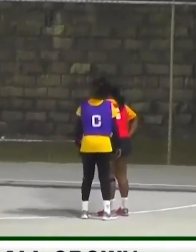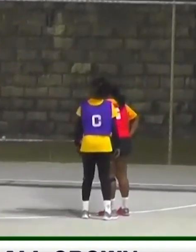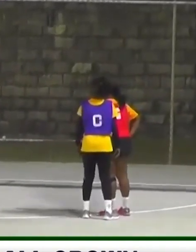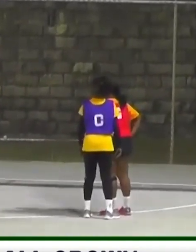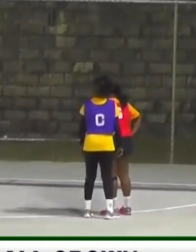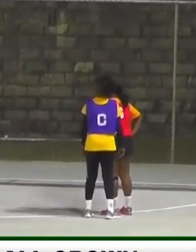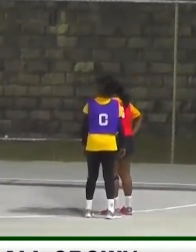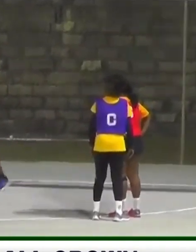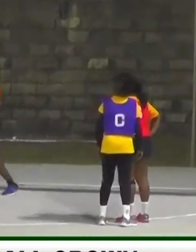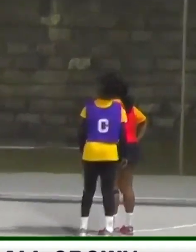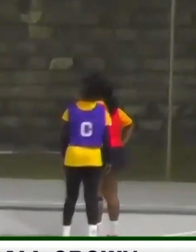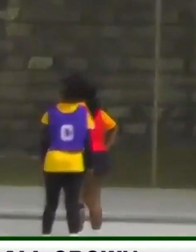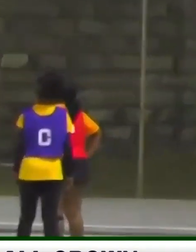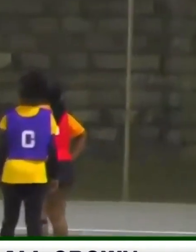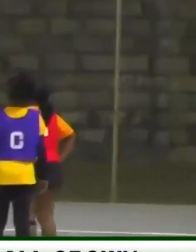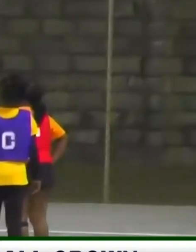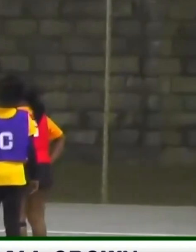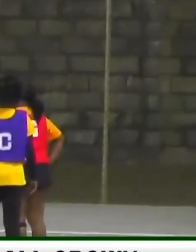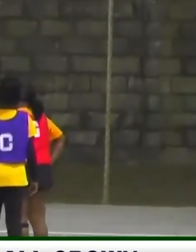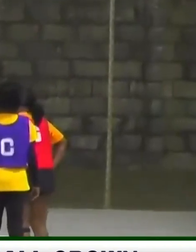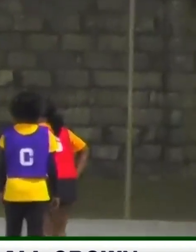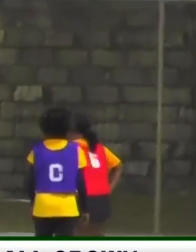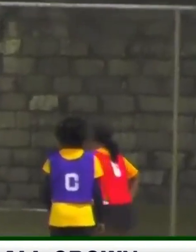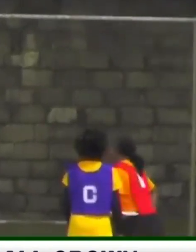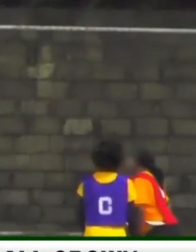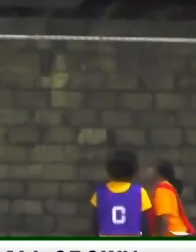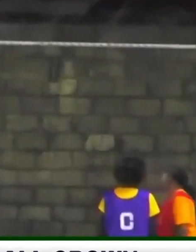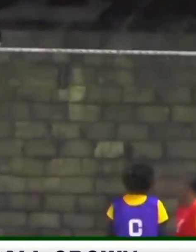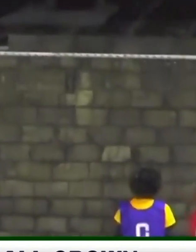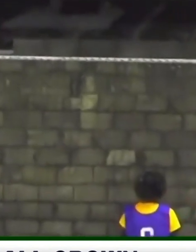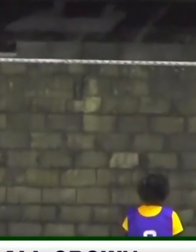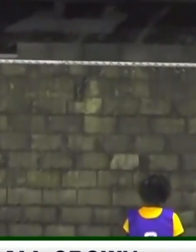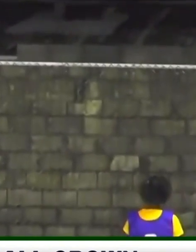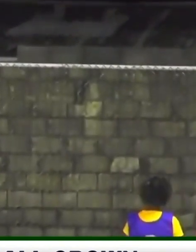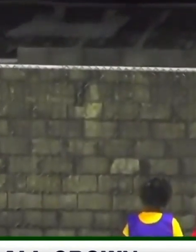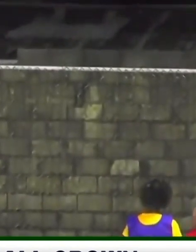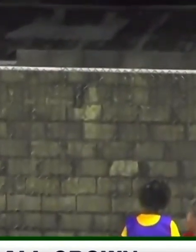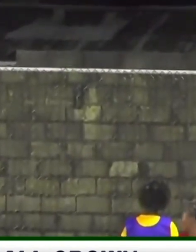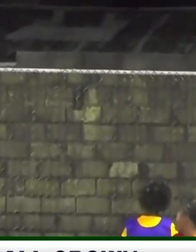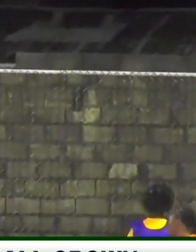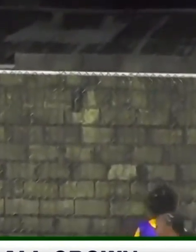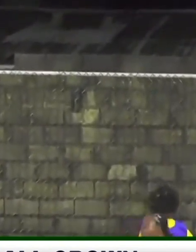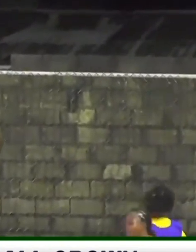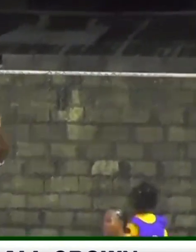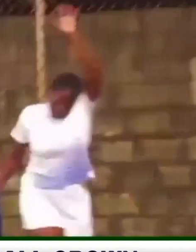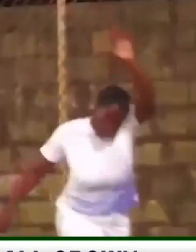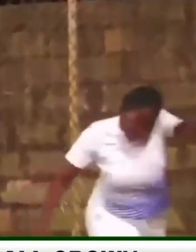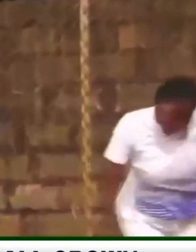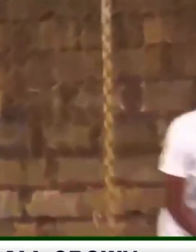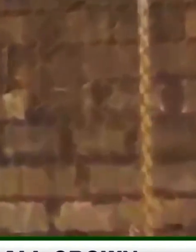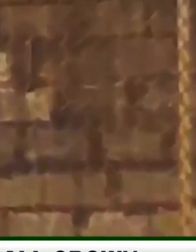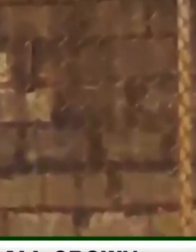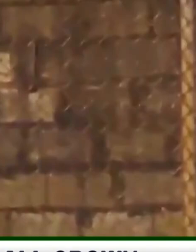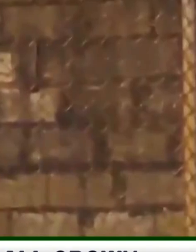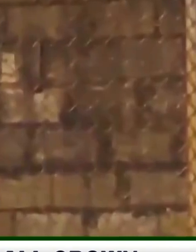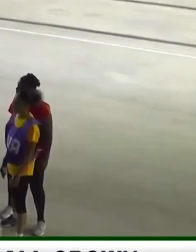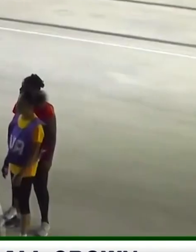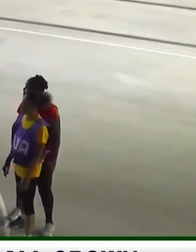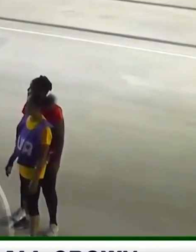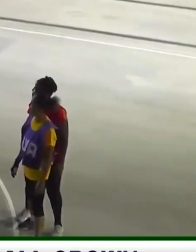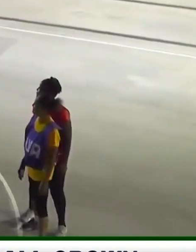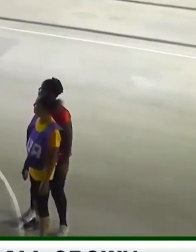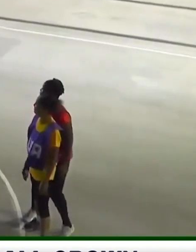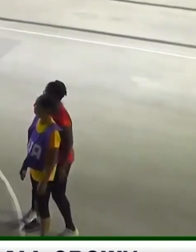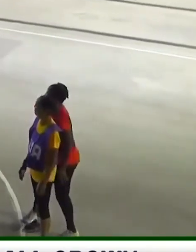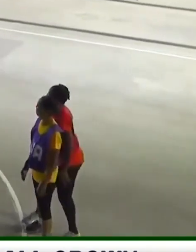Supported goal shooter Lydia Bishop-Well. Brathwaite with five goals from nine attempts. Griffith netting three from eight. Rangers with possession